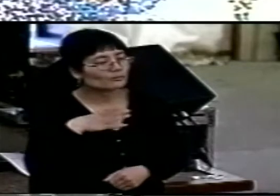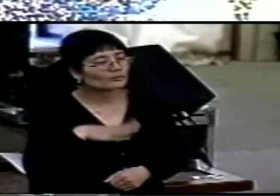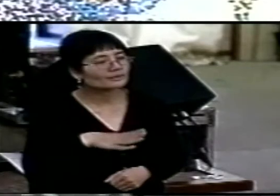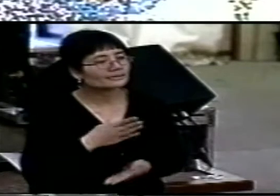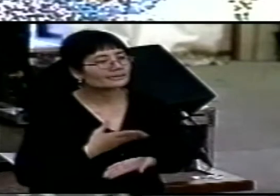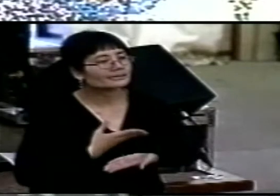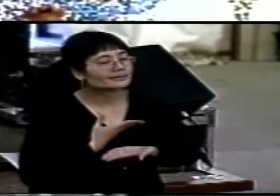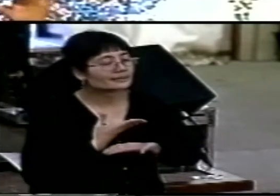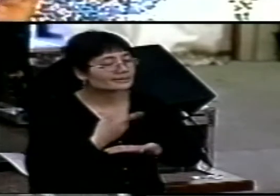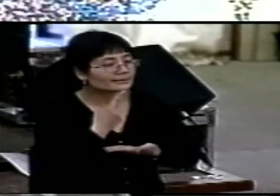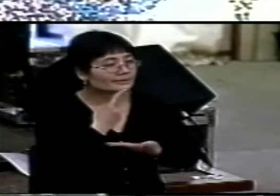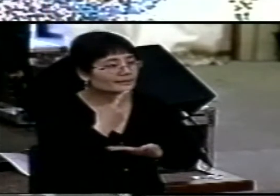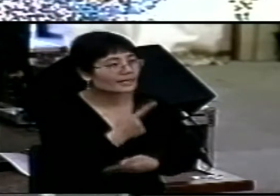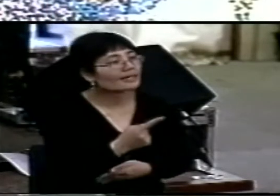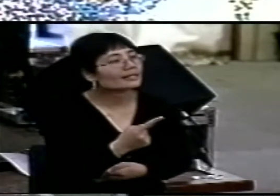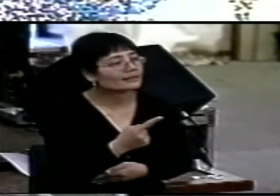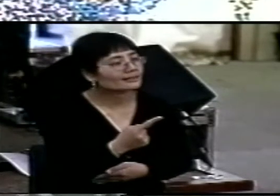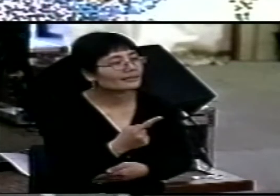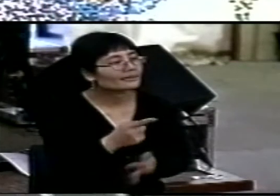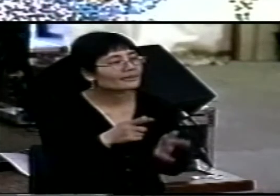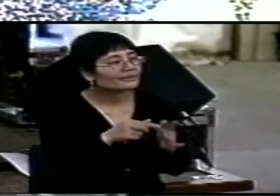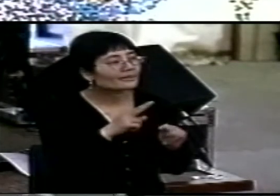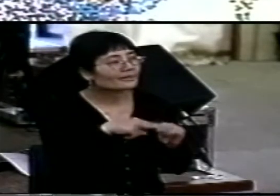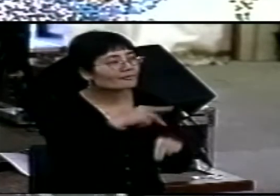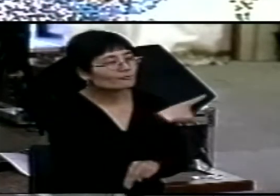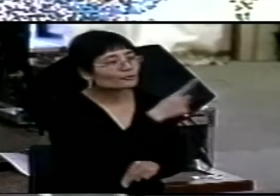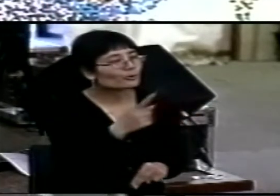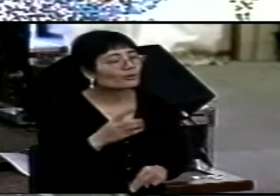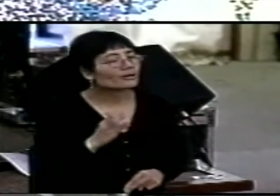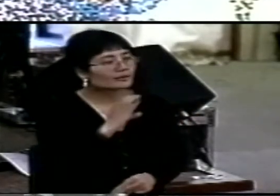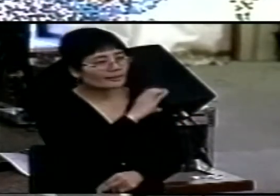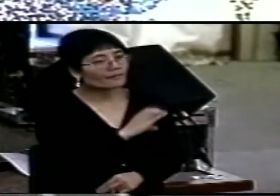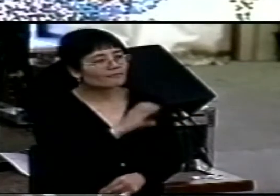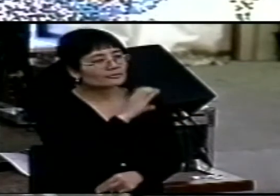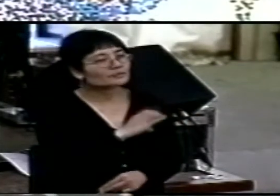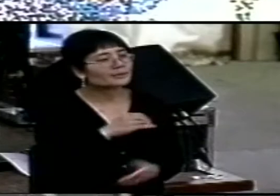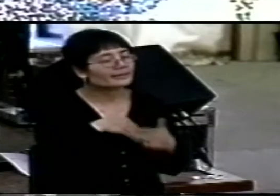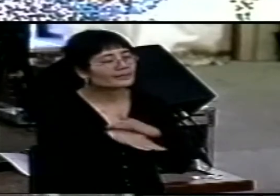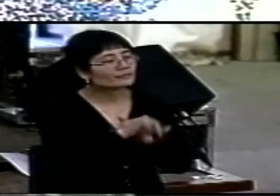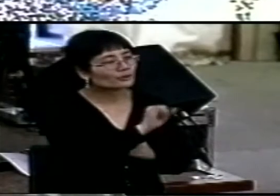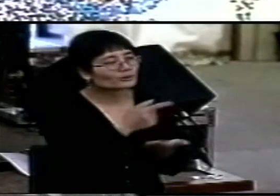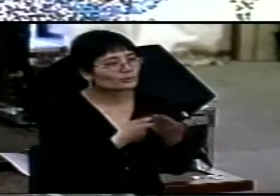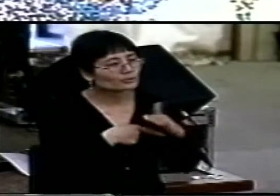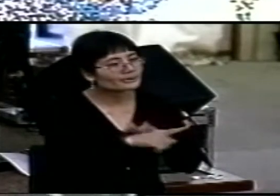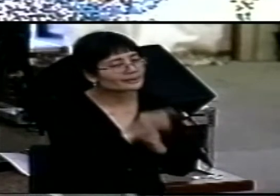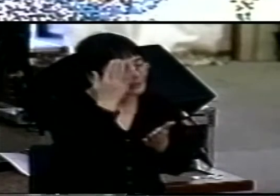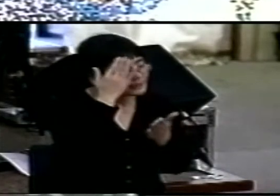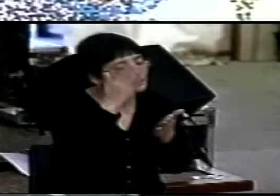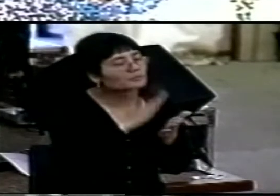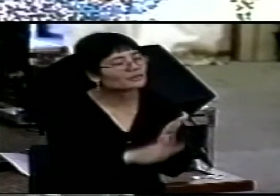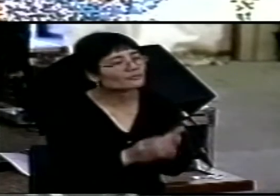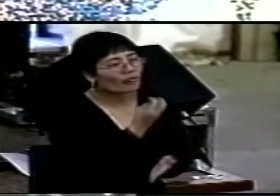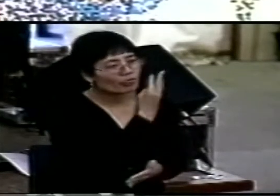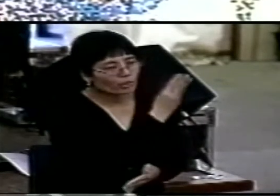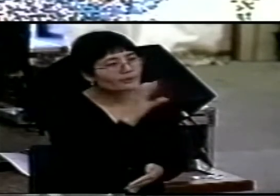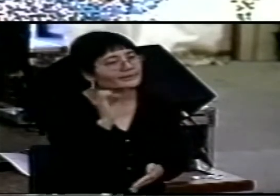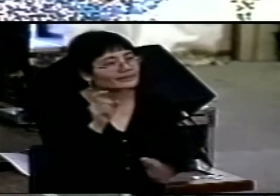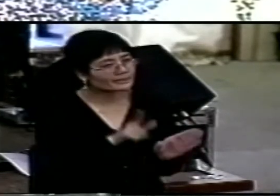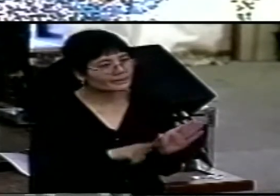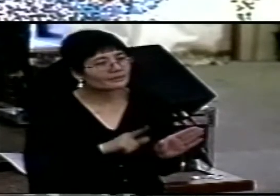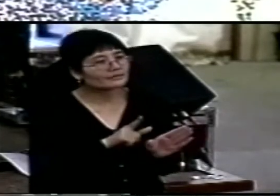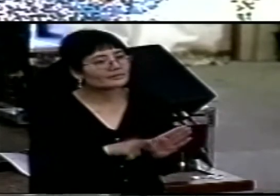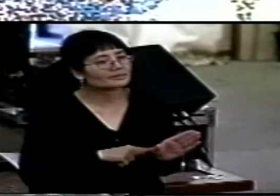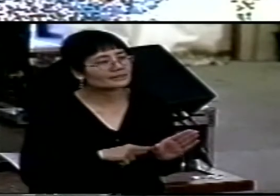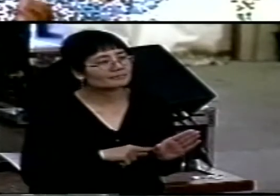that if you have been incredibly comfortable in your Christian experience for the last 30 years and you have known no